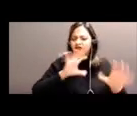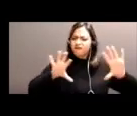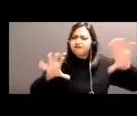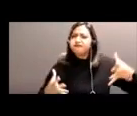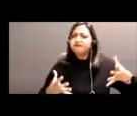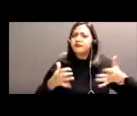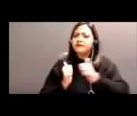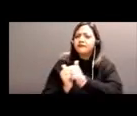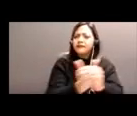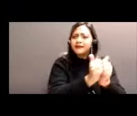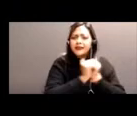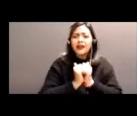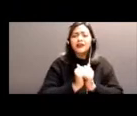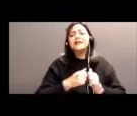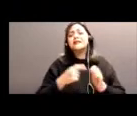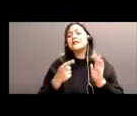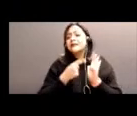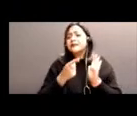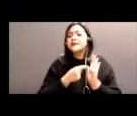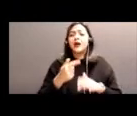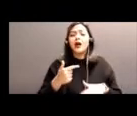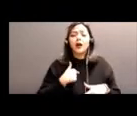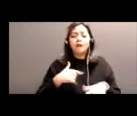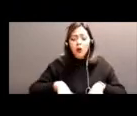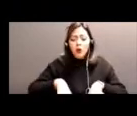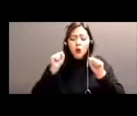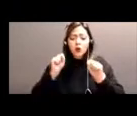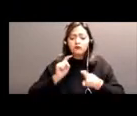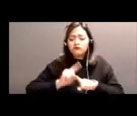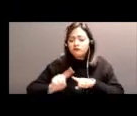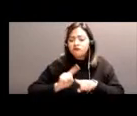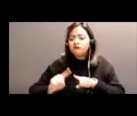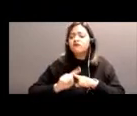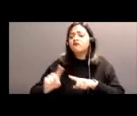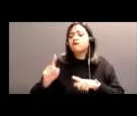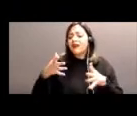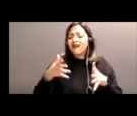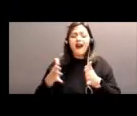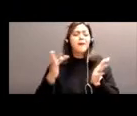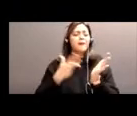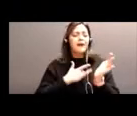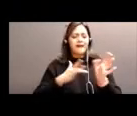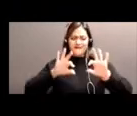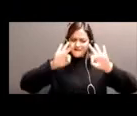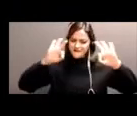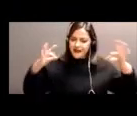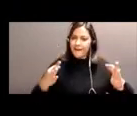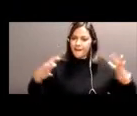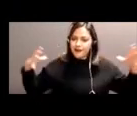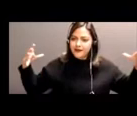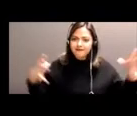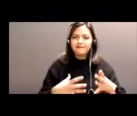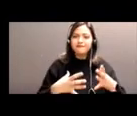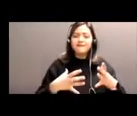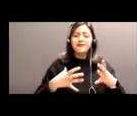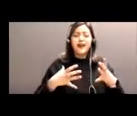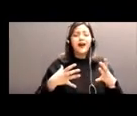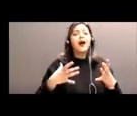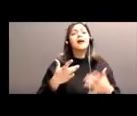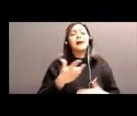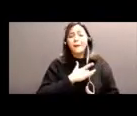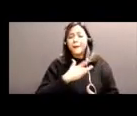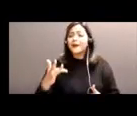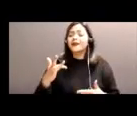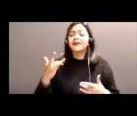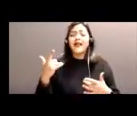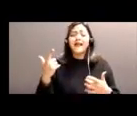areas in different communities, we sit together as a family. There's lots of laughter, but laughter is our healing. Laughter is our